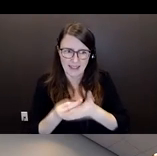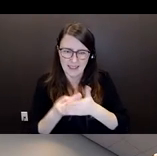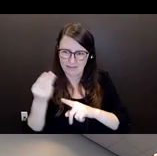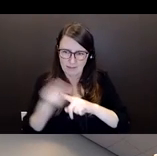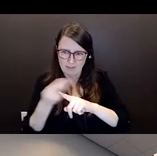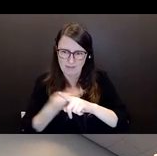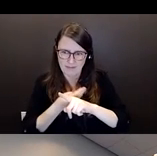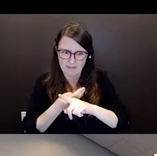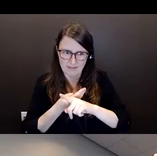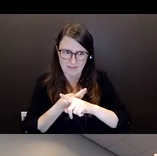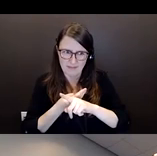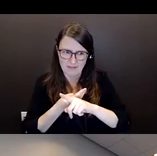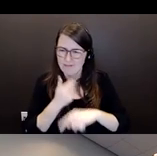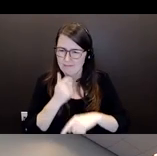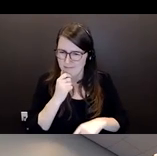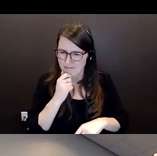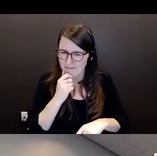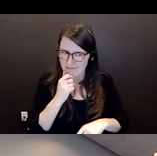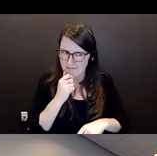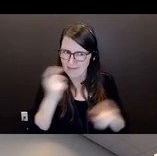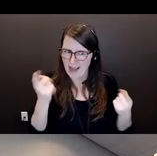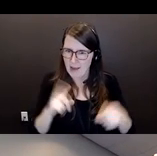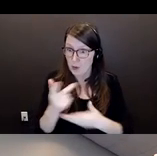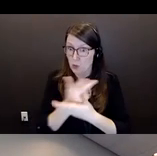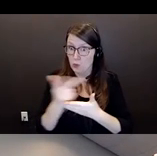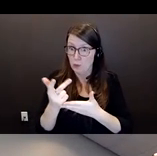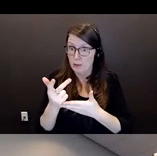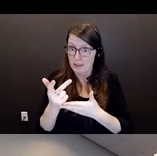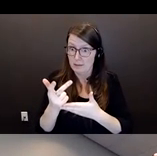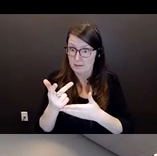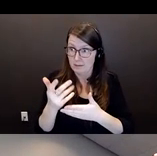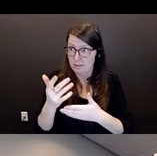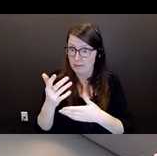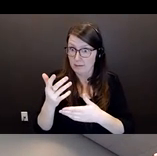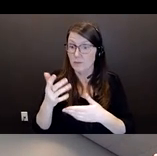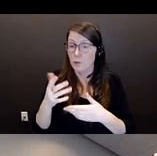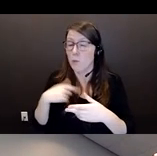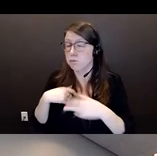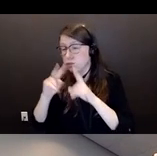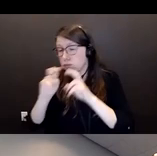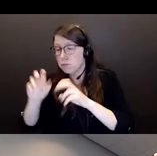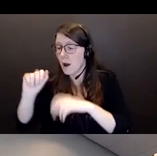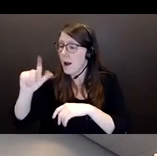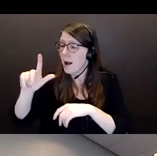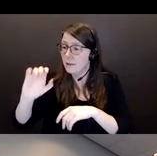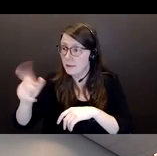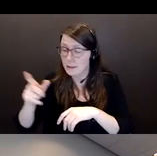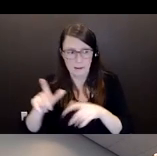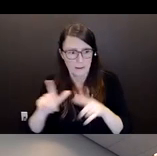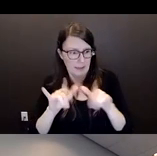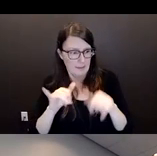that it turned out to be within about a three-week period, while I was looking at this individual, that Ethel had come forward.